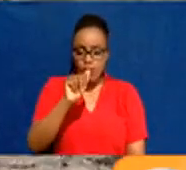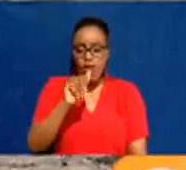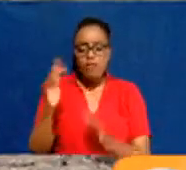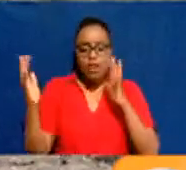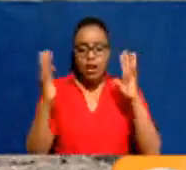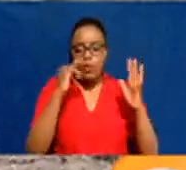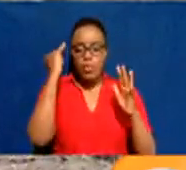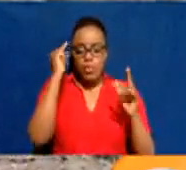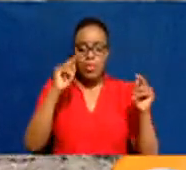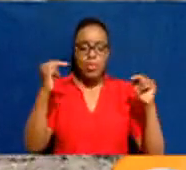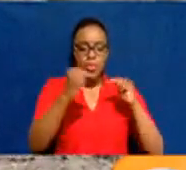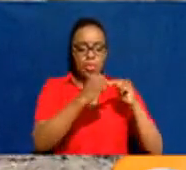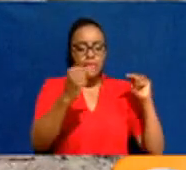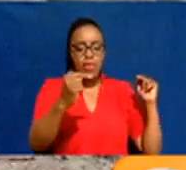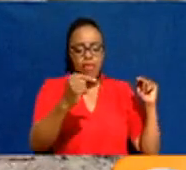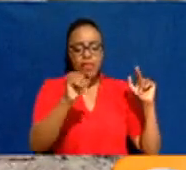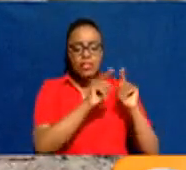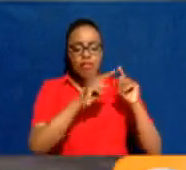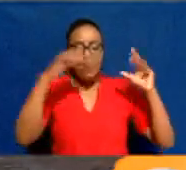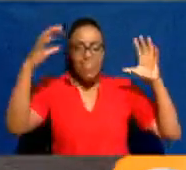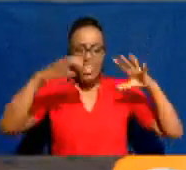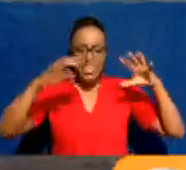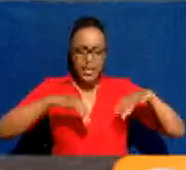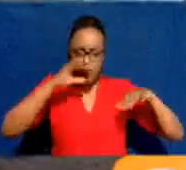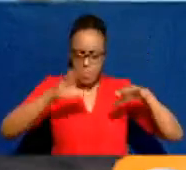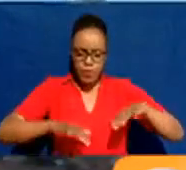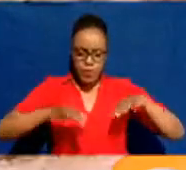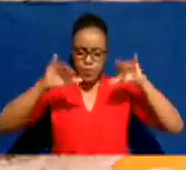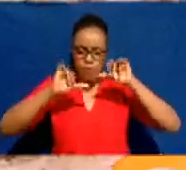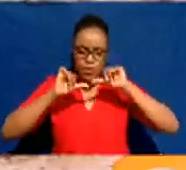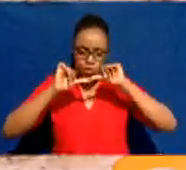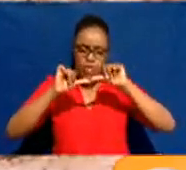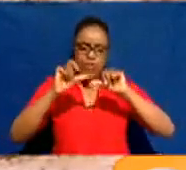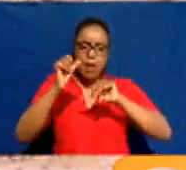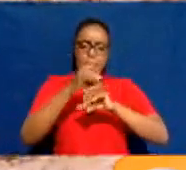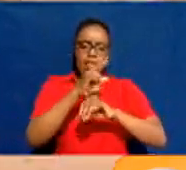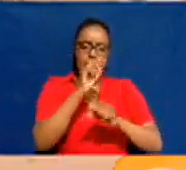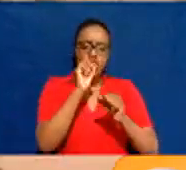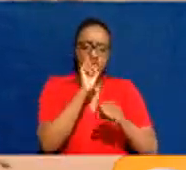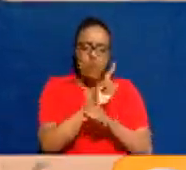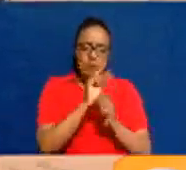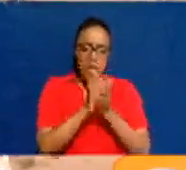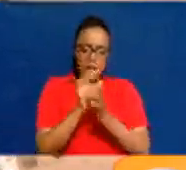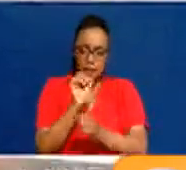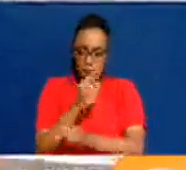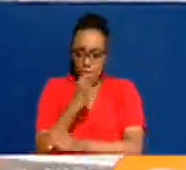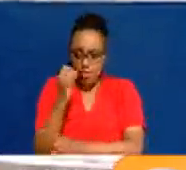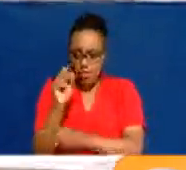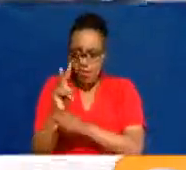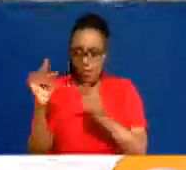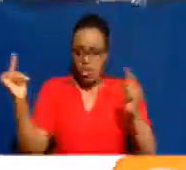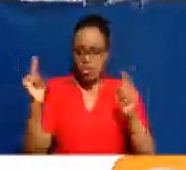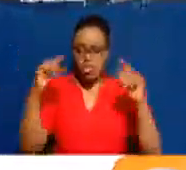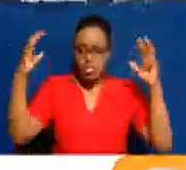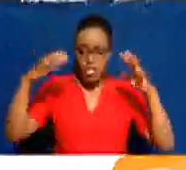is a reverse of El Nino. The weatherman says that it will persist through the months of November and December. The short rain